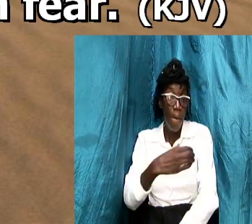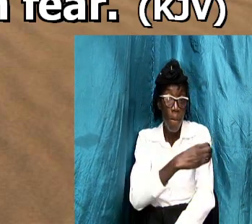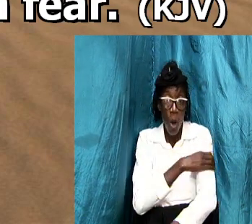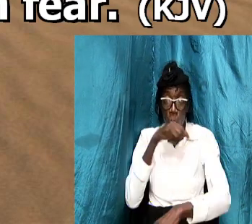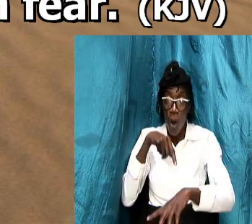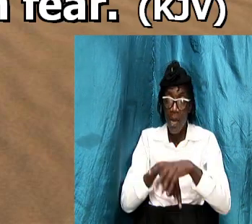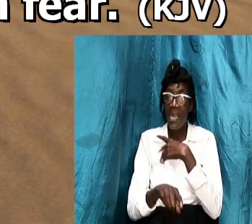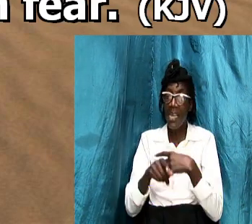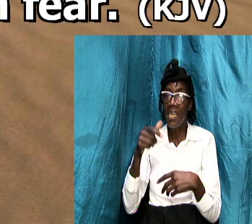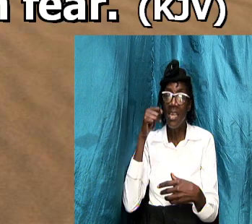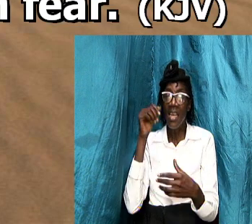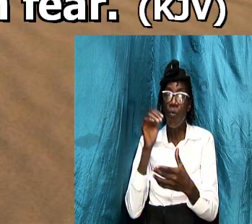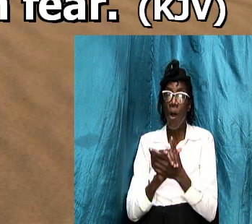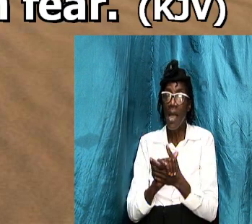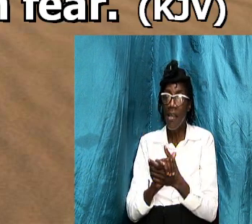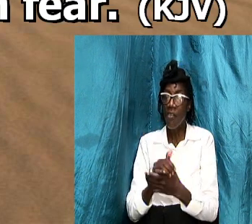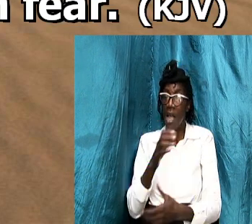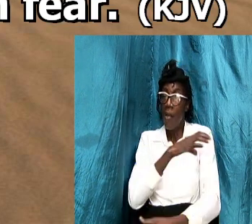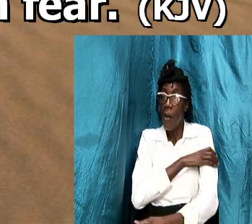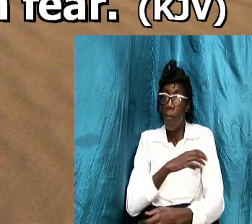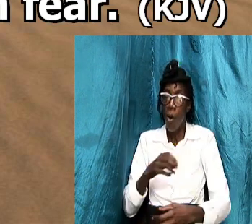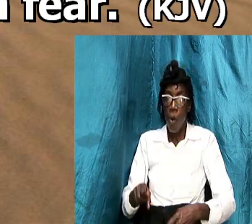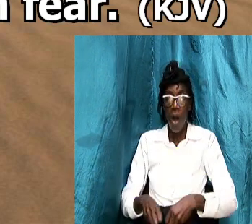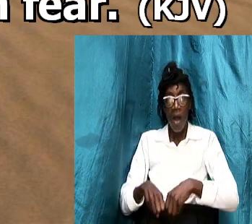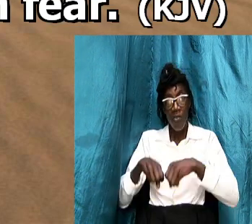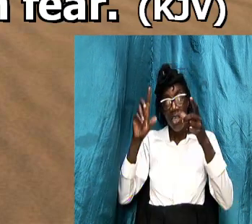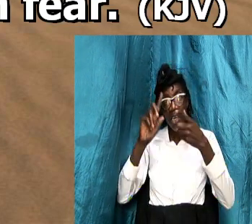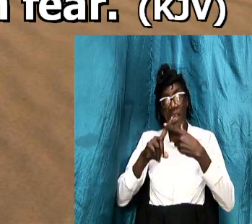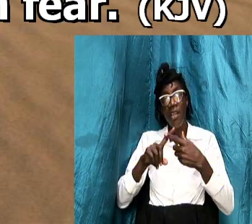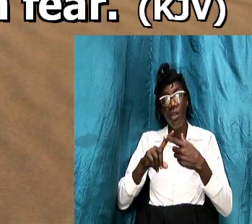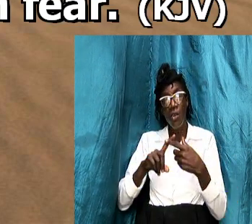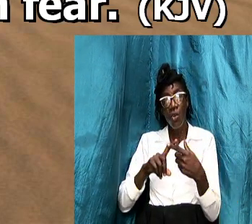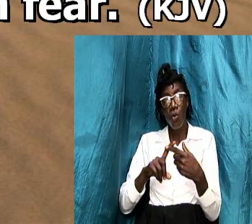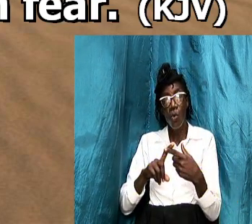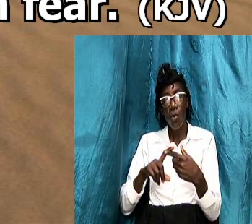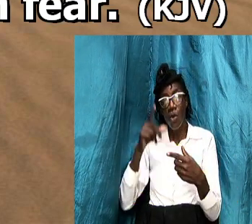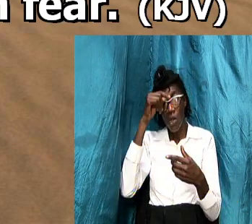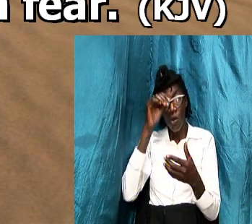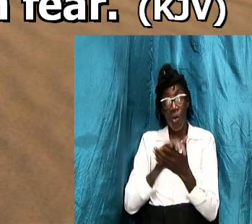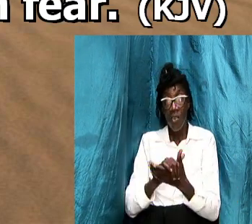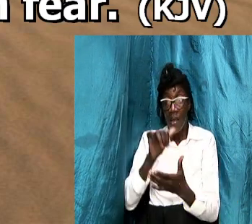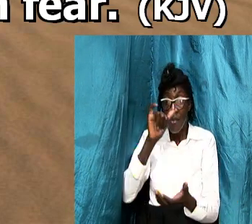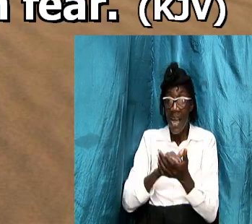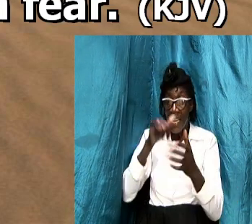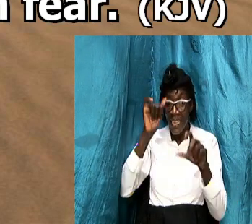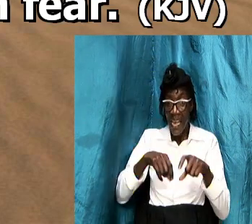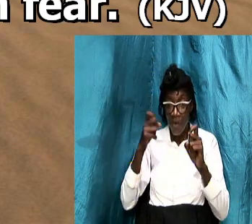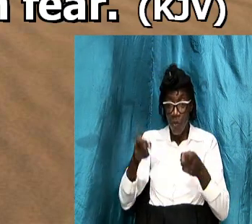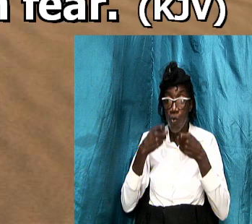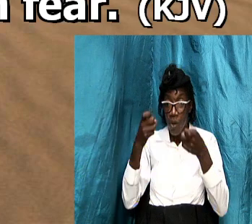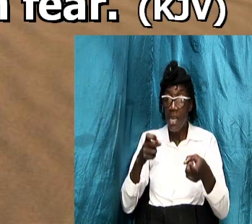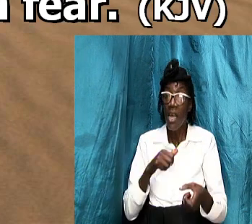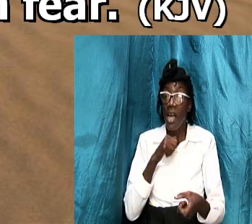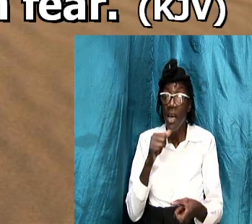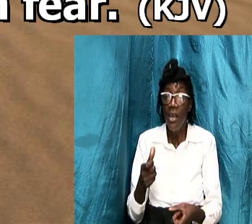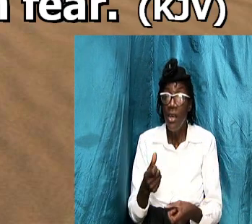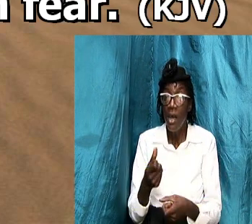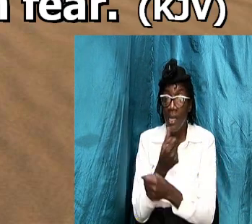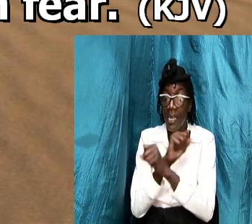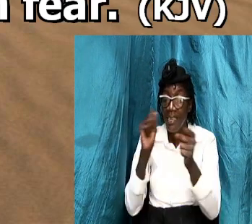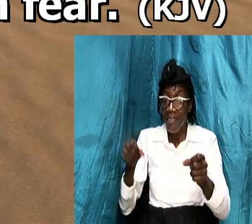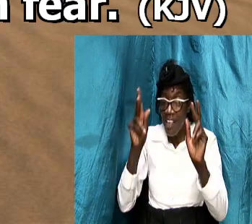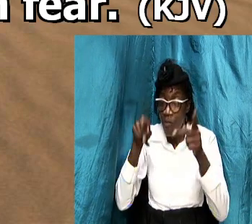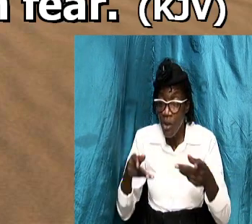power of yielding to your husband that can win and save without you preaching one word there is a